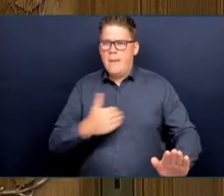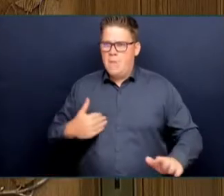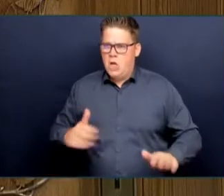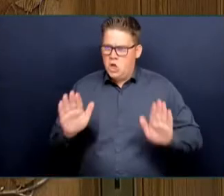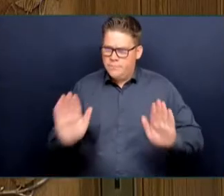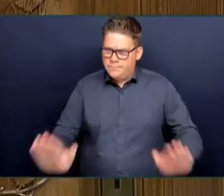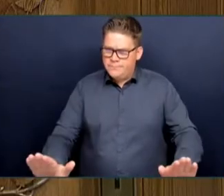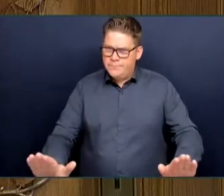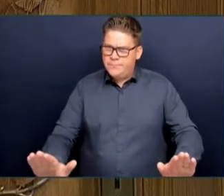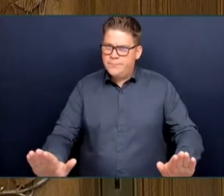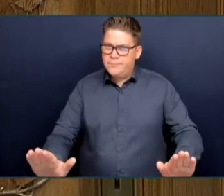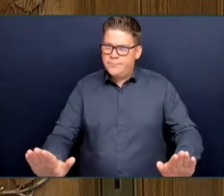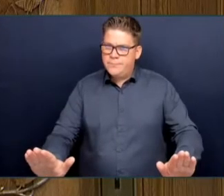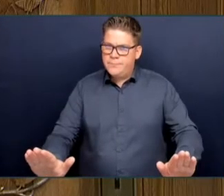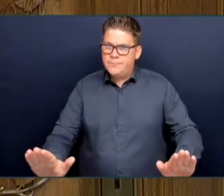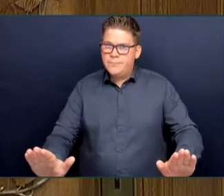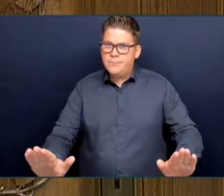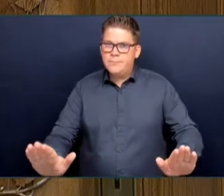members, members,